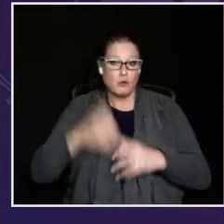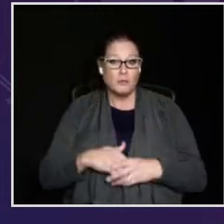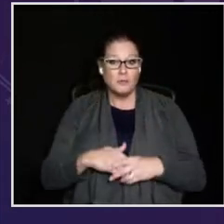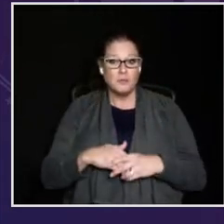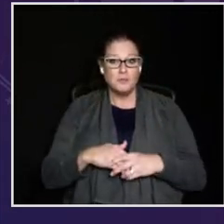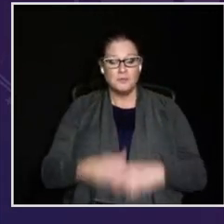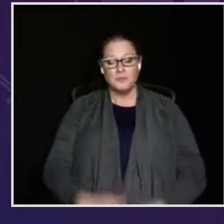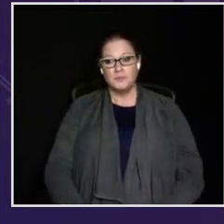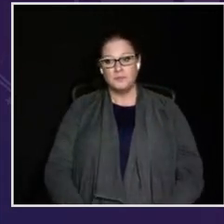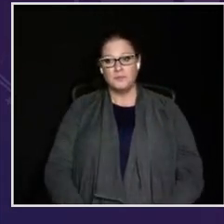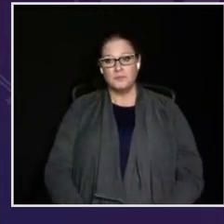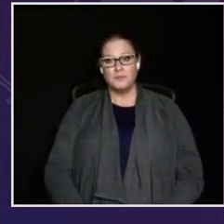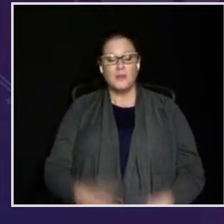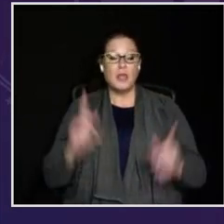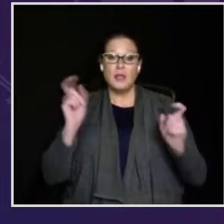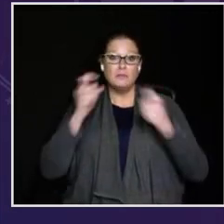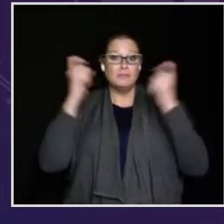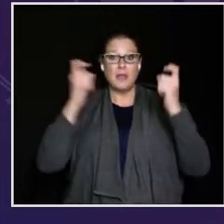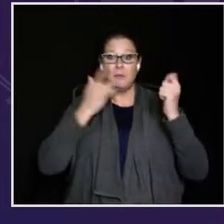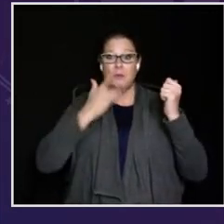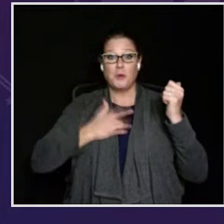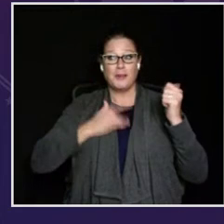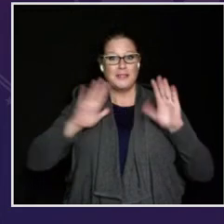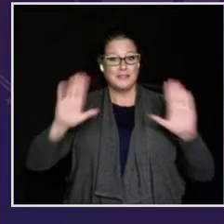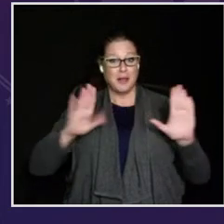as we build back better.